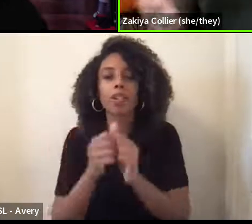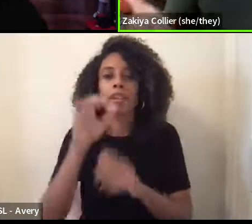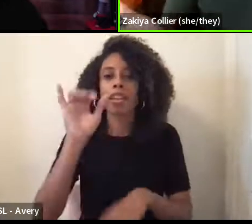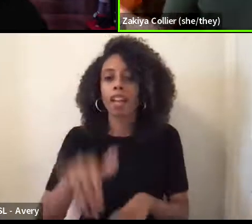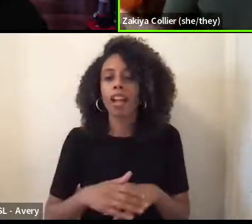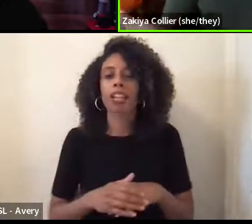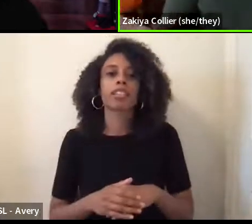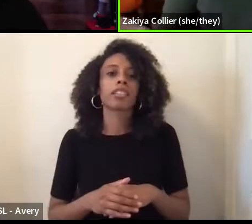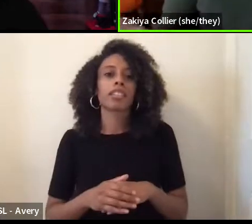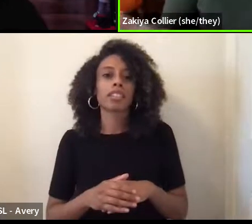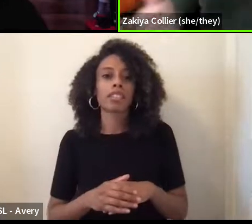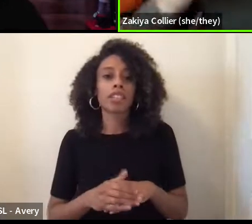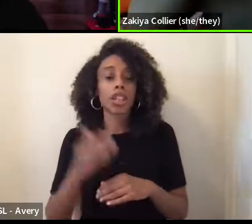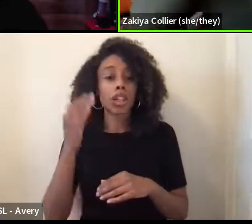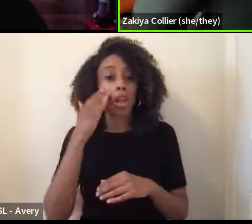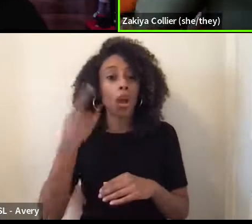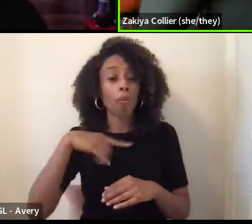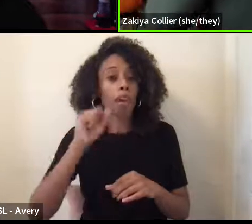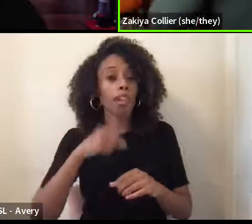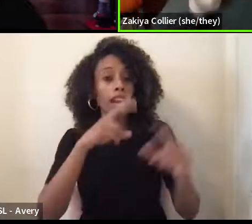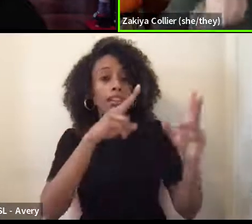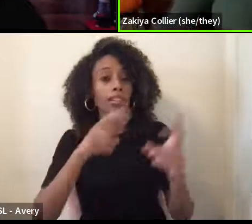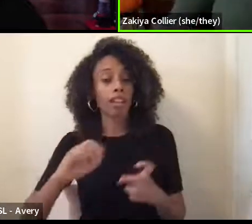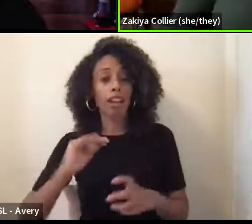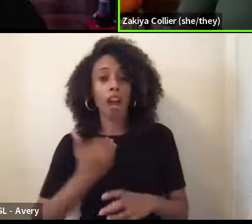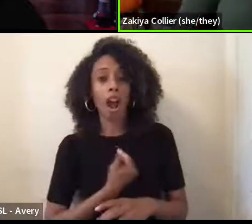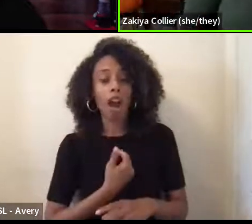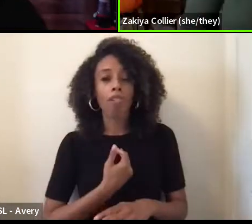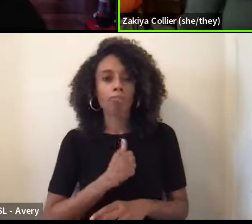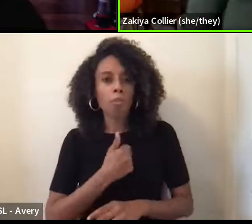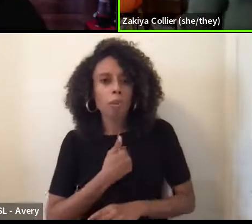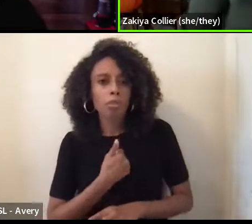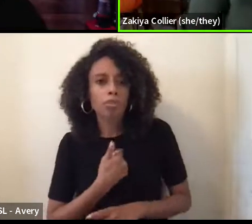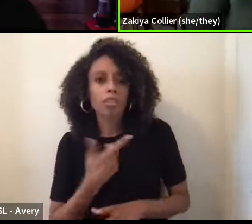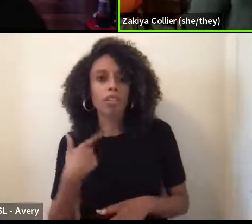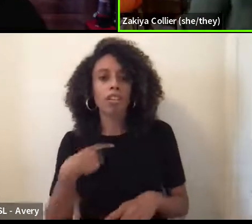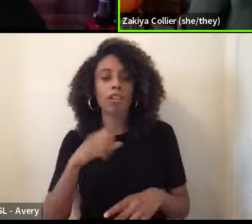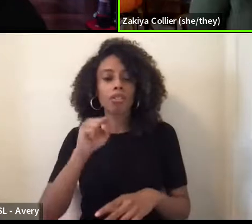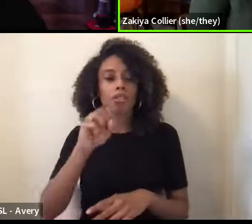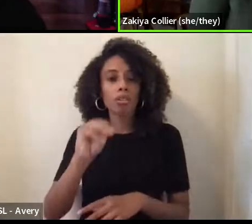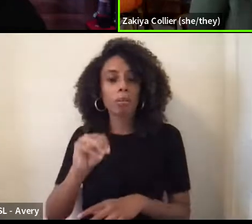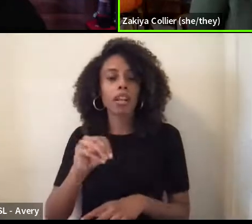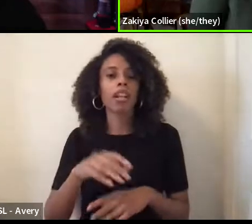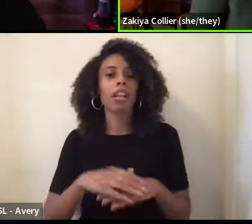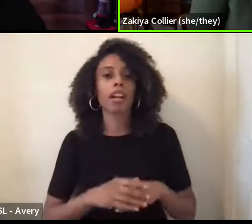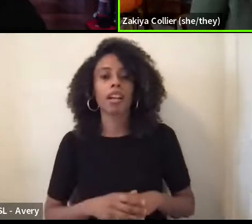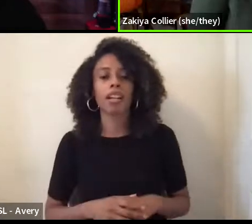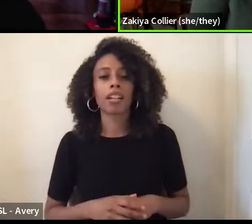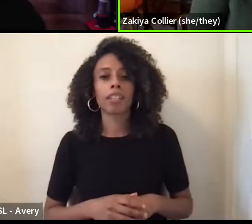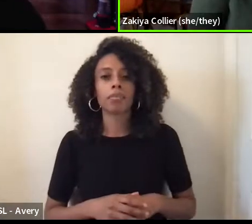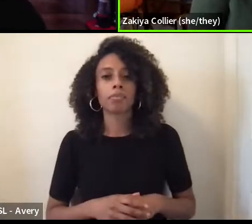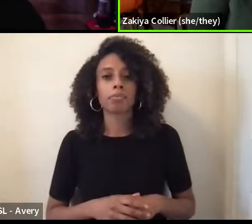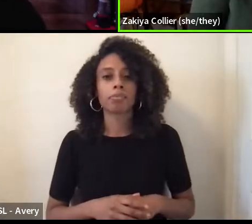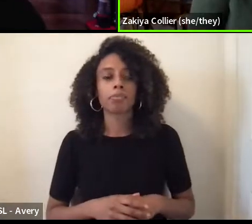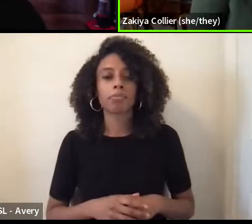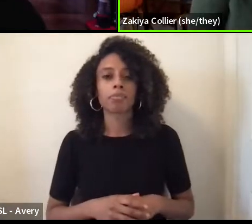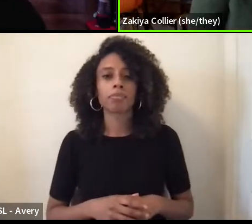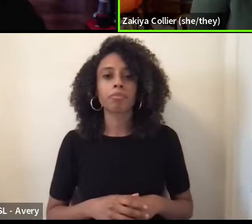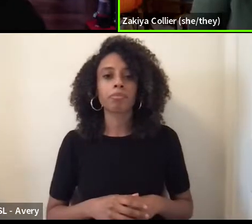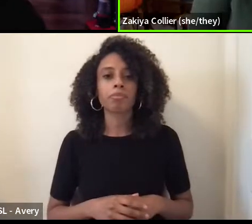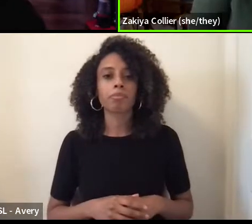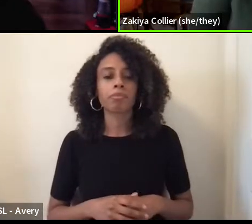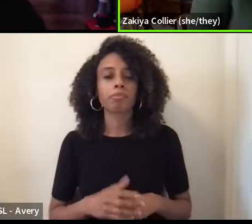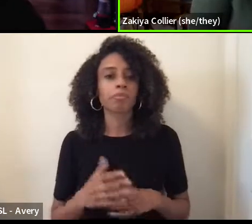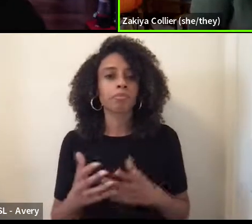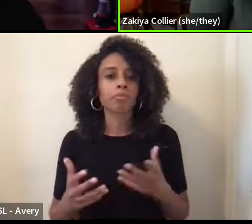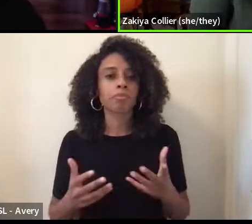we, we can download our social, our personal social media accounts. Um, and, uh, you know,